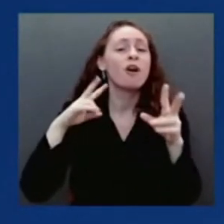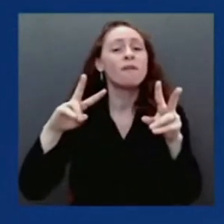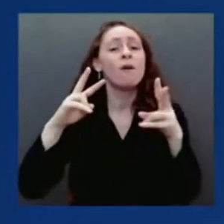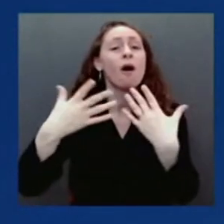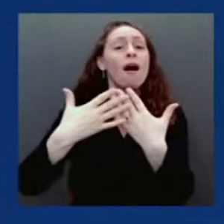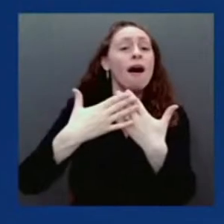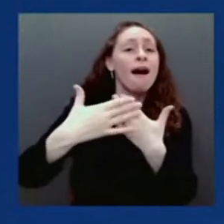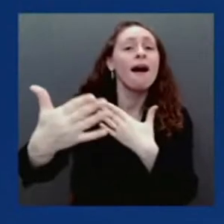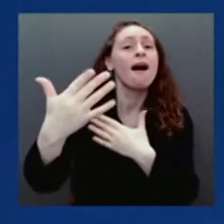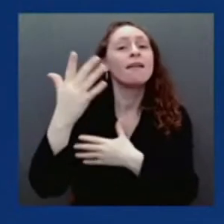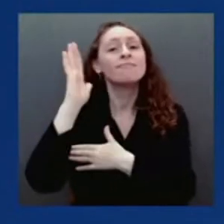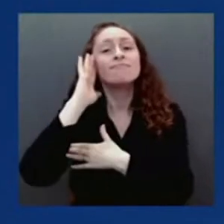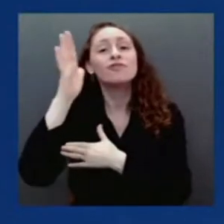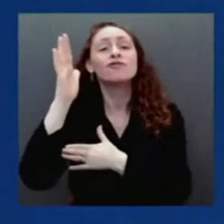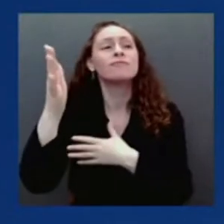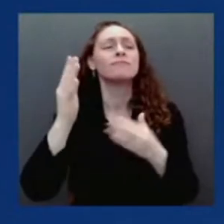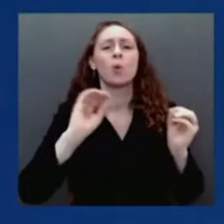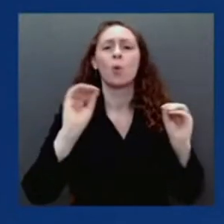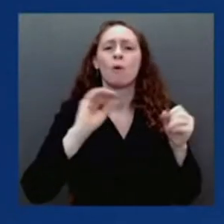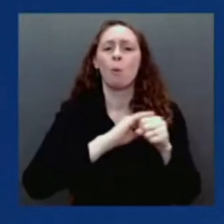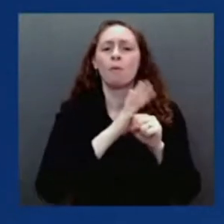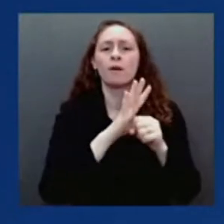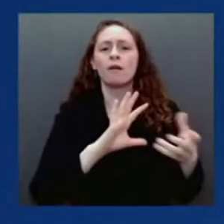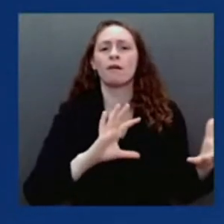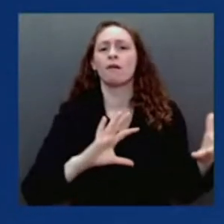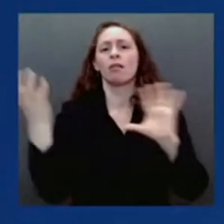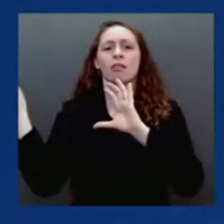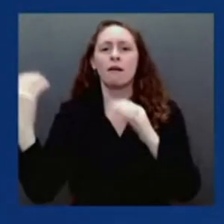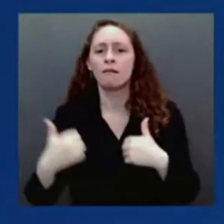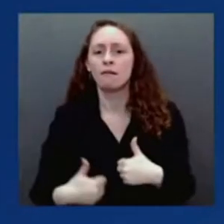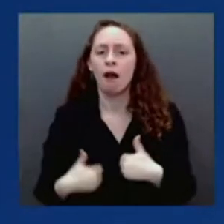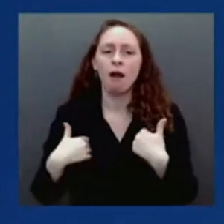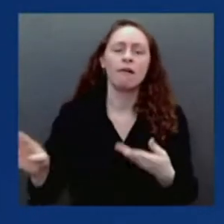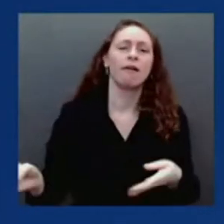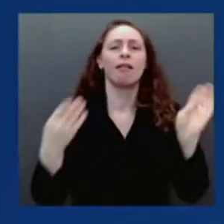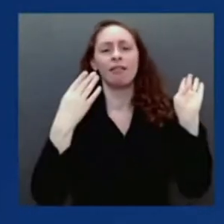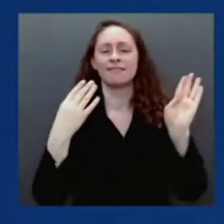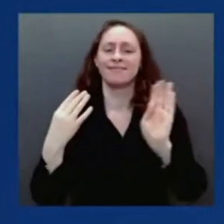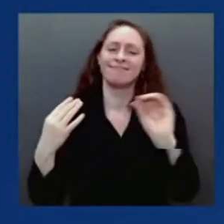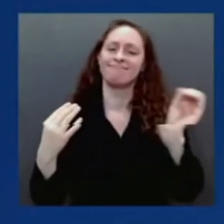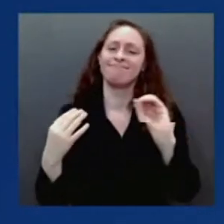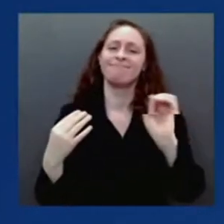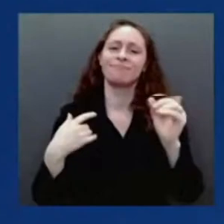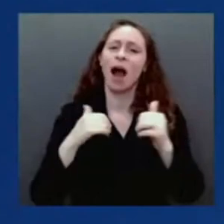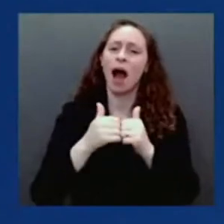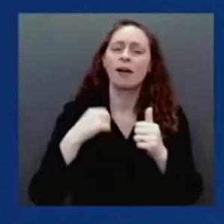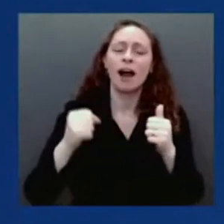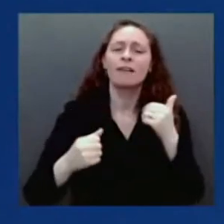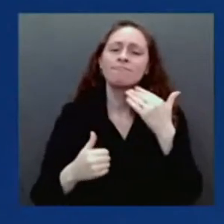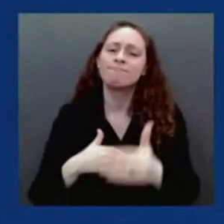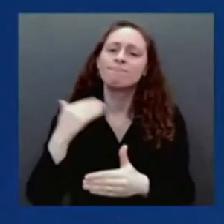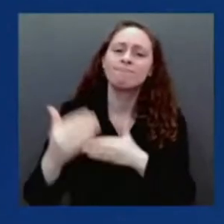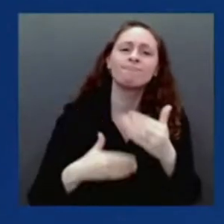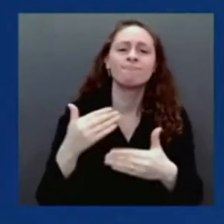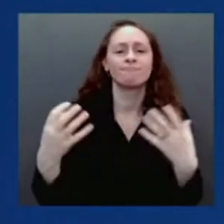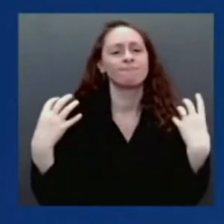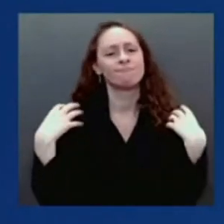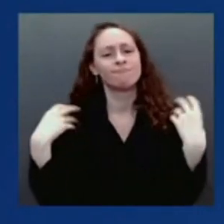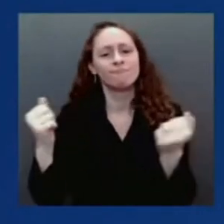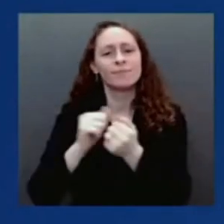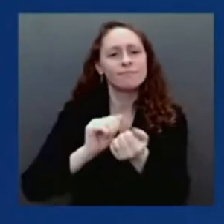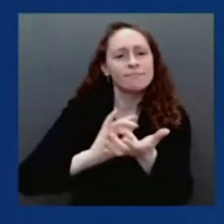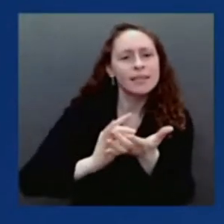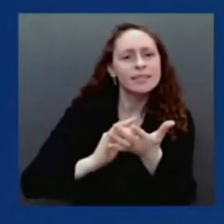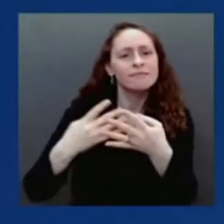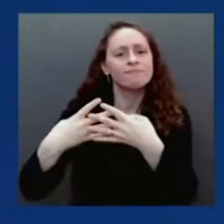treat. With that, over to Dr. Walensky. Dr. Walensky. Dr. Thank you, Jeff. Good morning, everyone. I'd like to start by